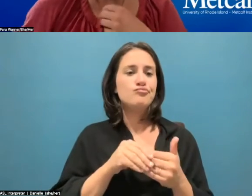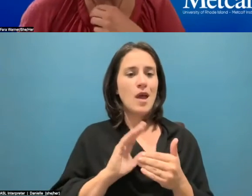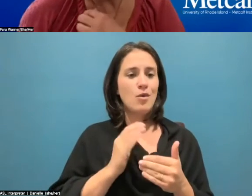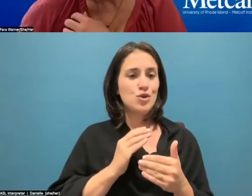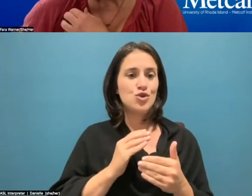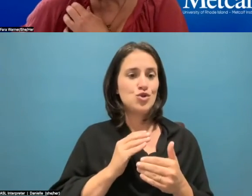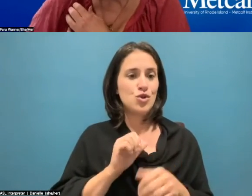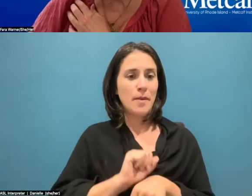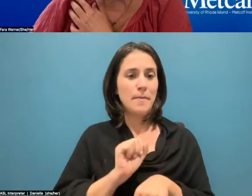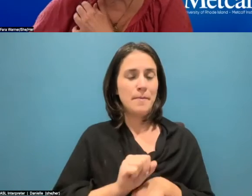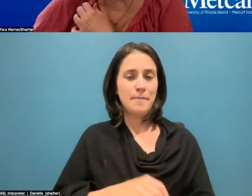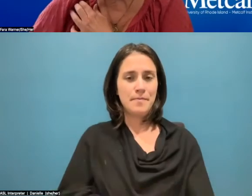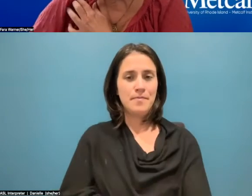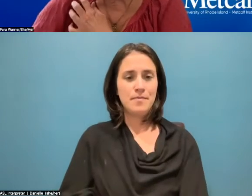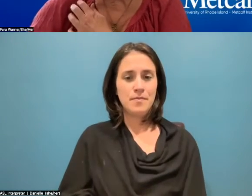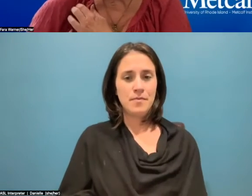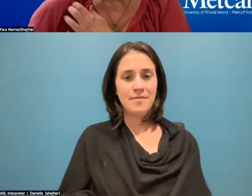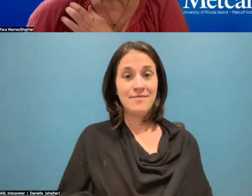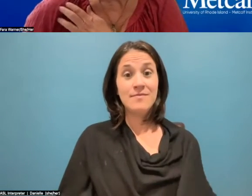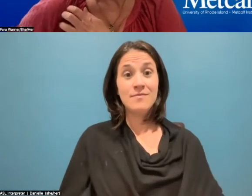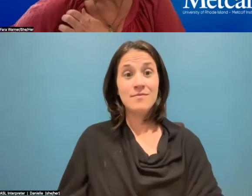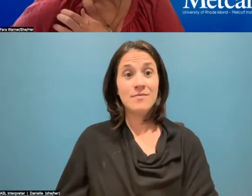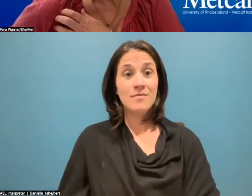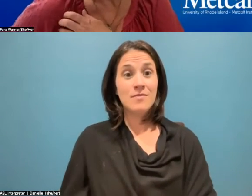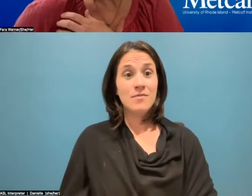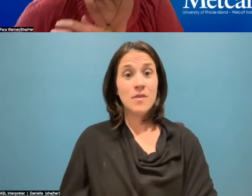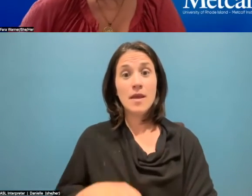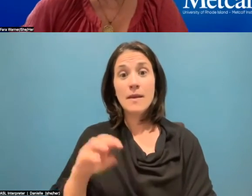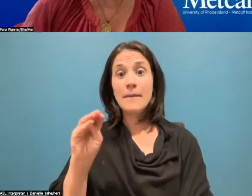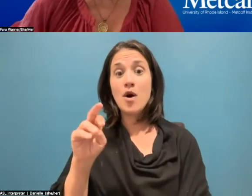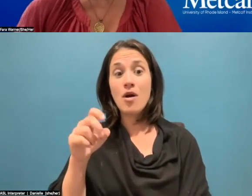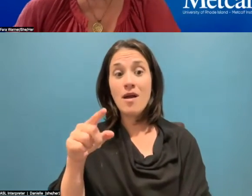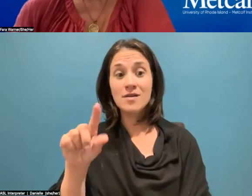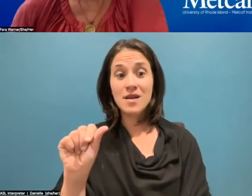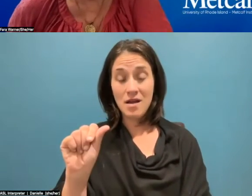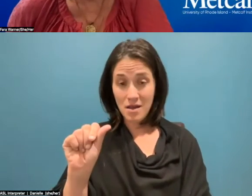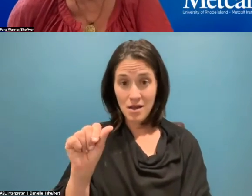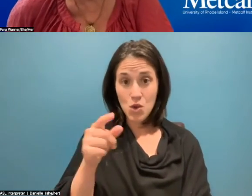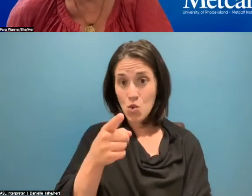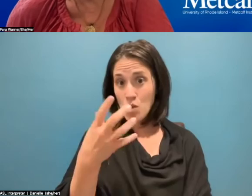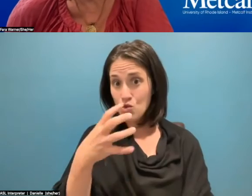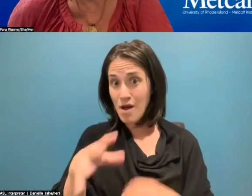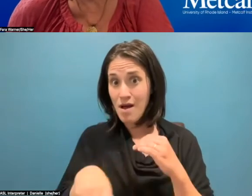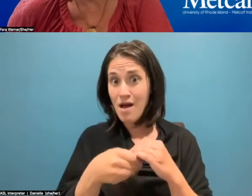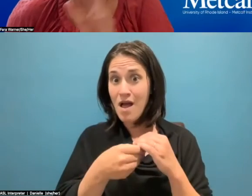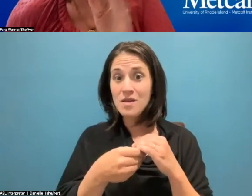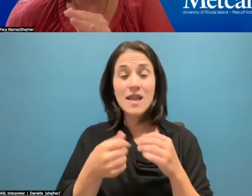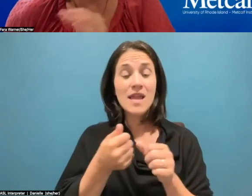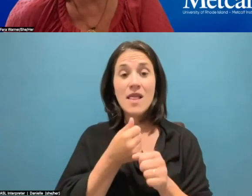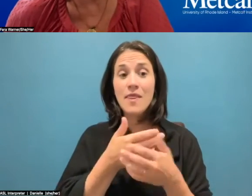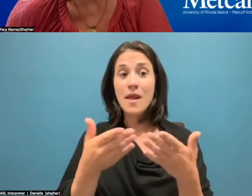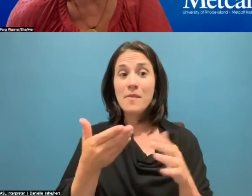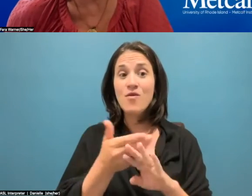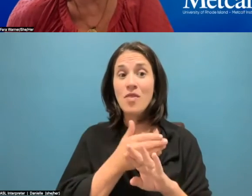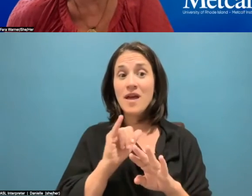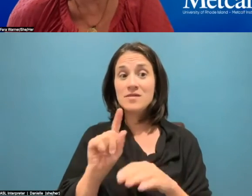Thank you. I'm sure Marqueta has thoughts about that too. Yeah, Marqueta, do you want to, do you have, do you want to jump into that conversation before we